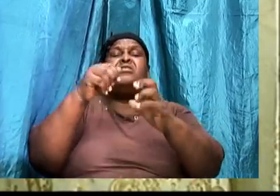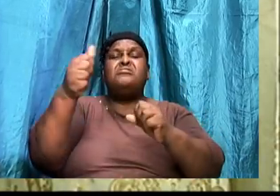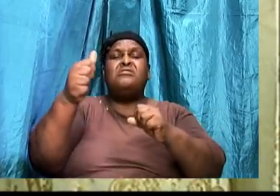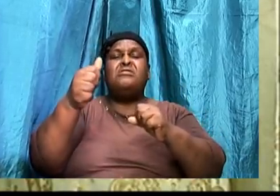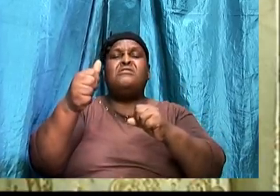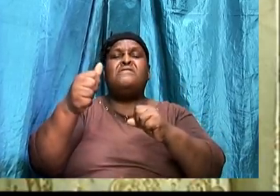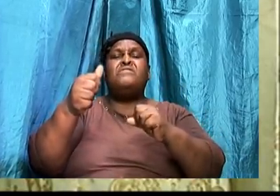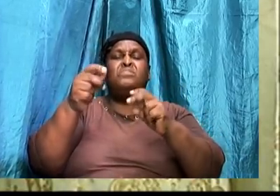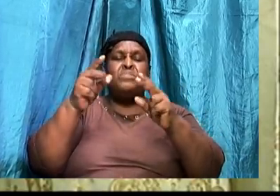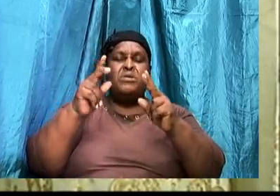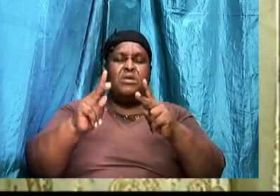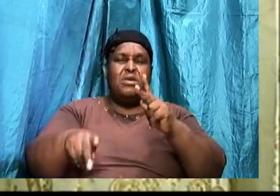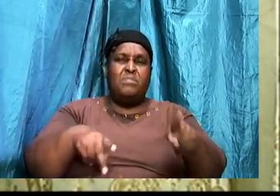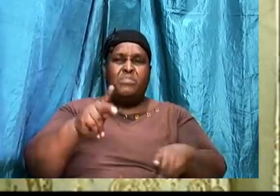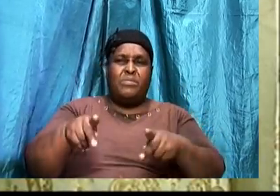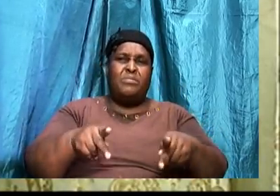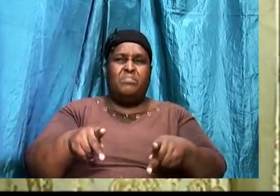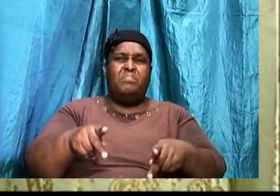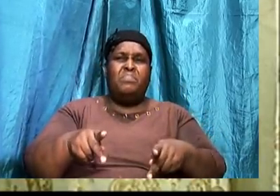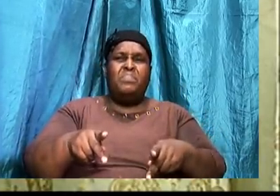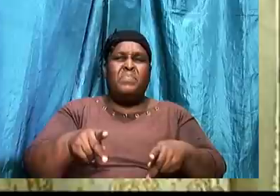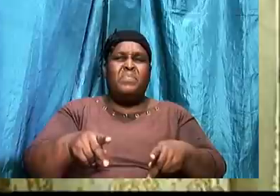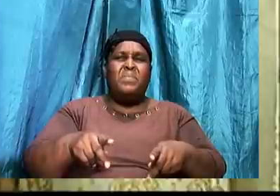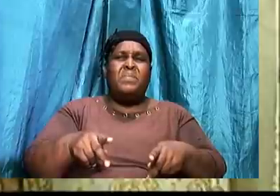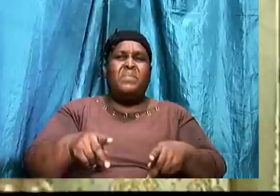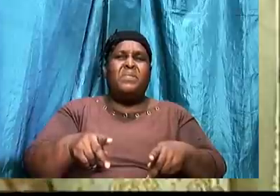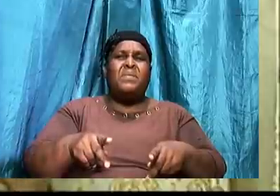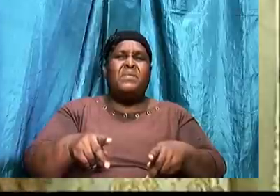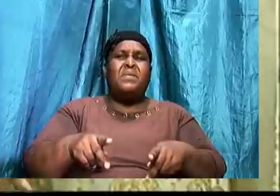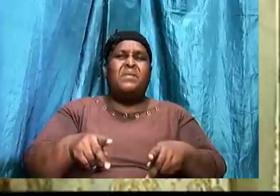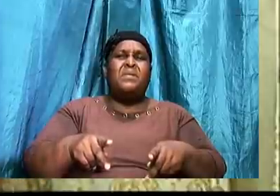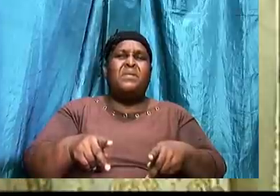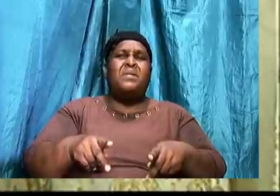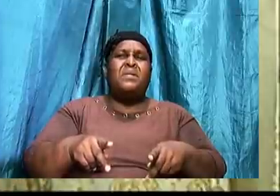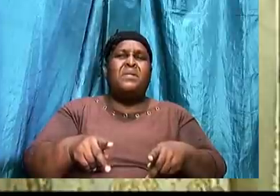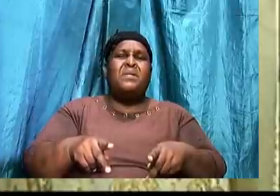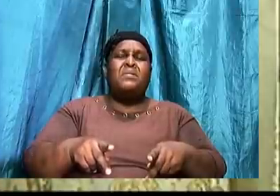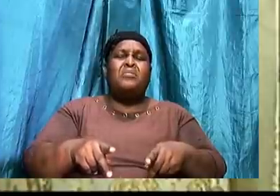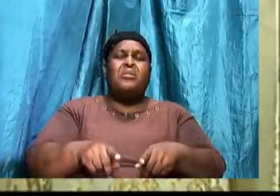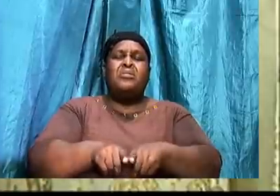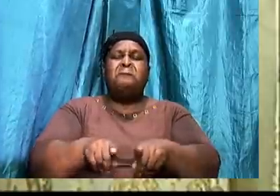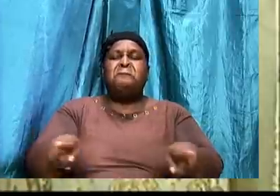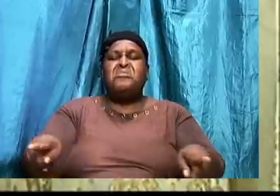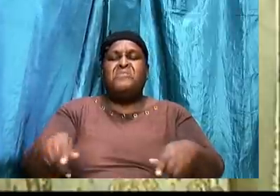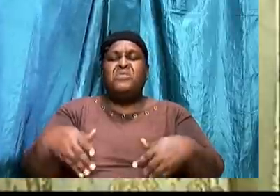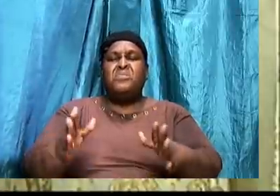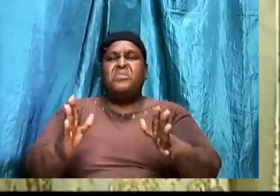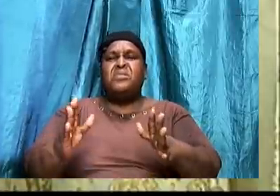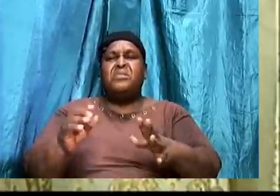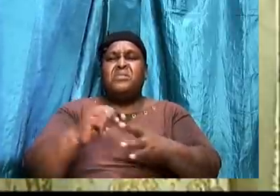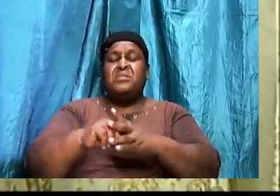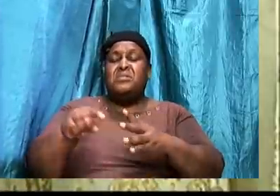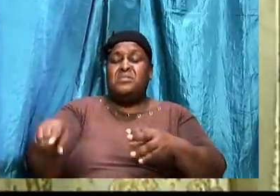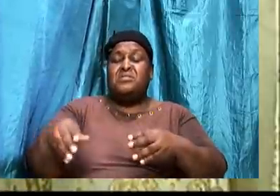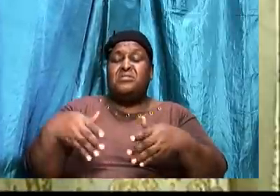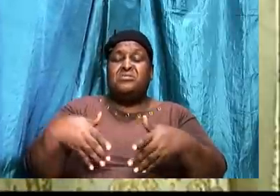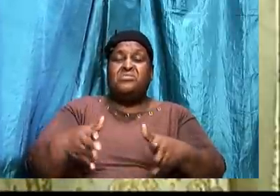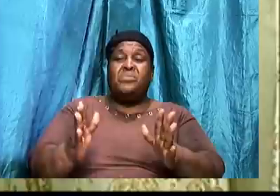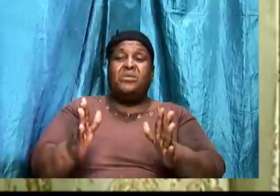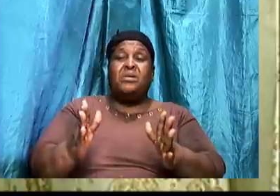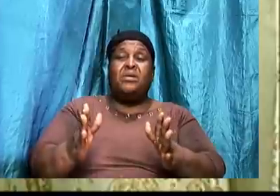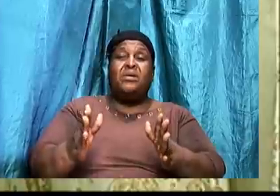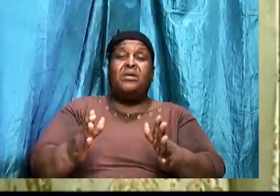farm. And he revealed himself. To the individual. particular way. So in this. Way. He. He.